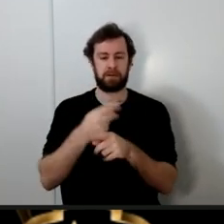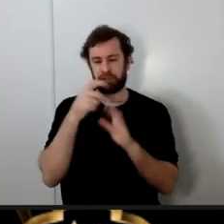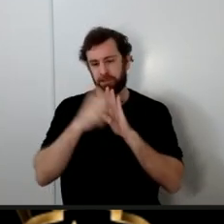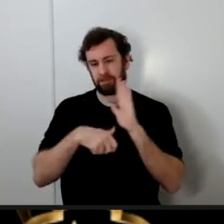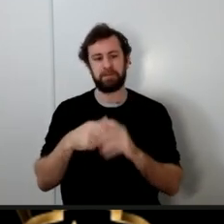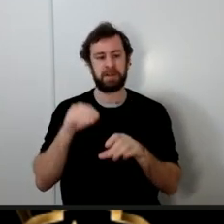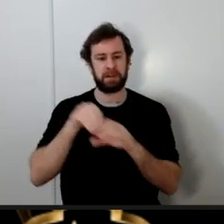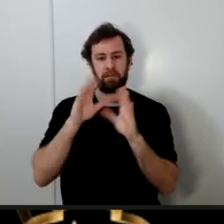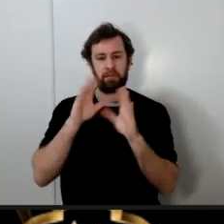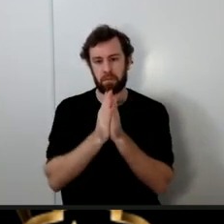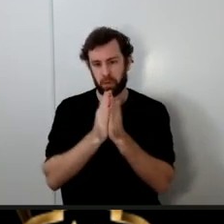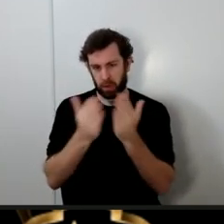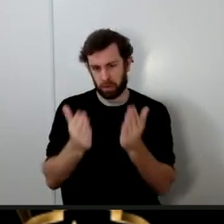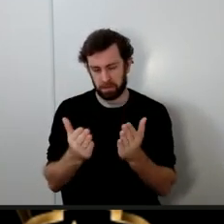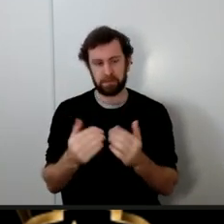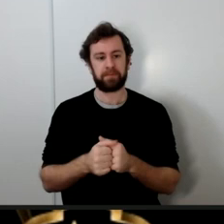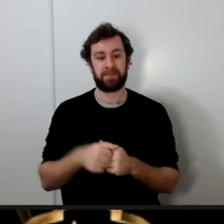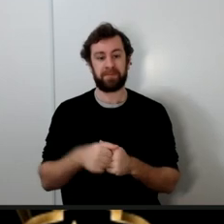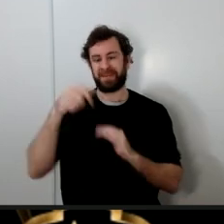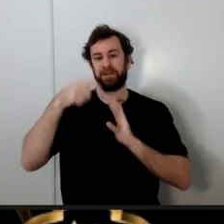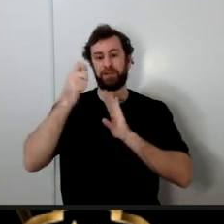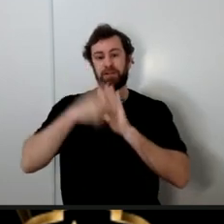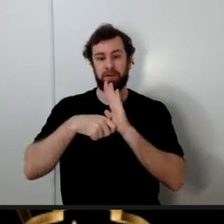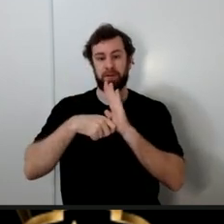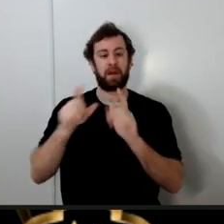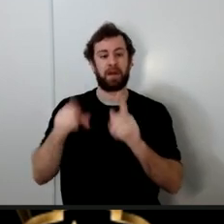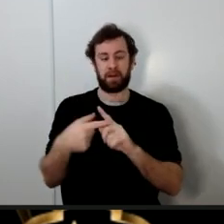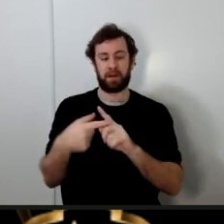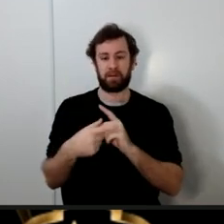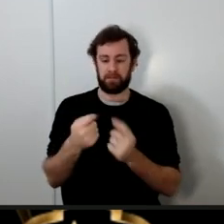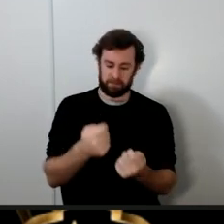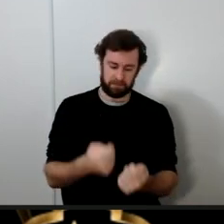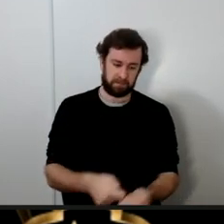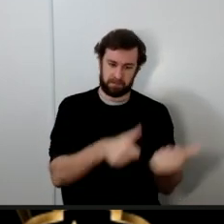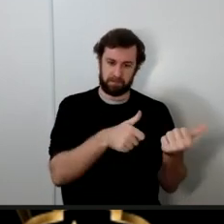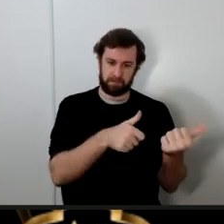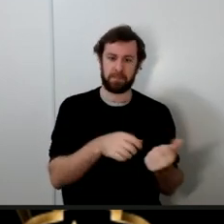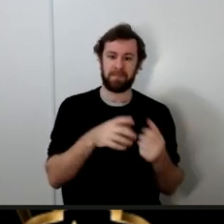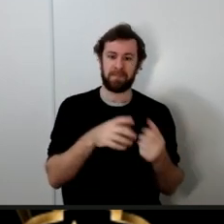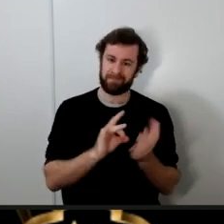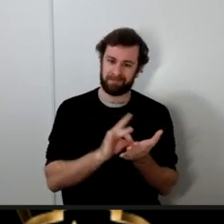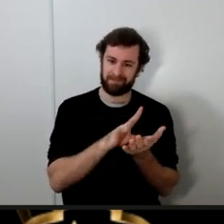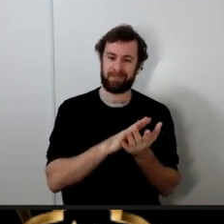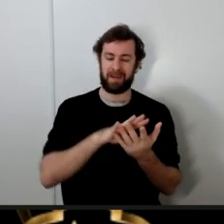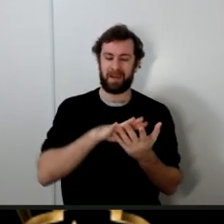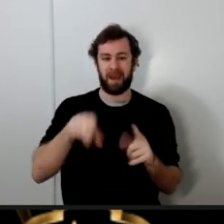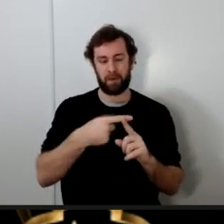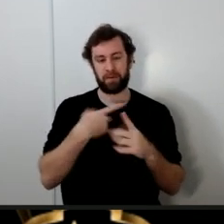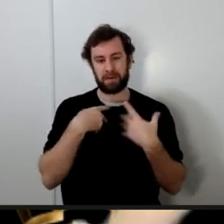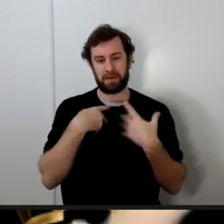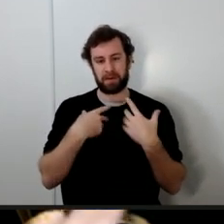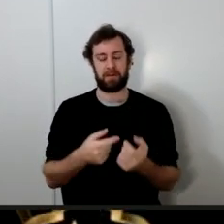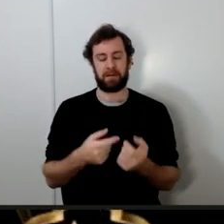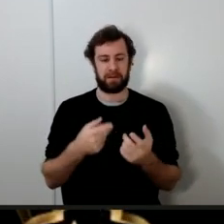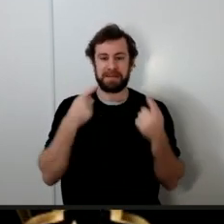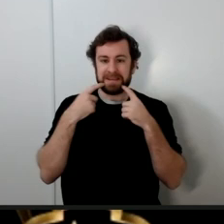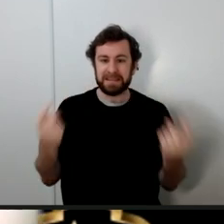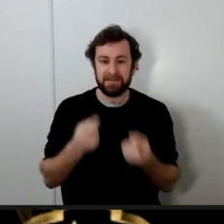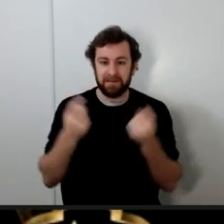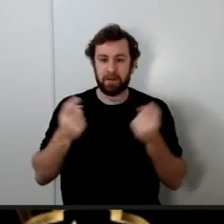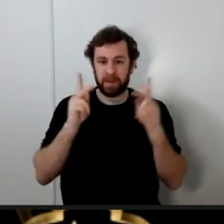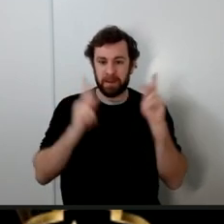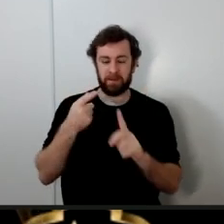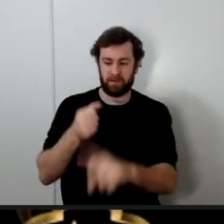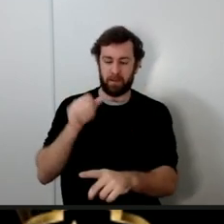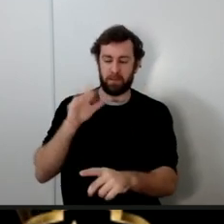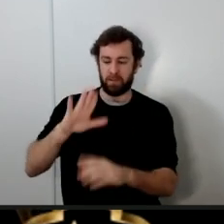chapter is dedicated to evicting and kicking out sinful people from their rooms